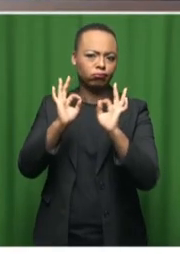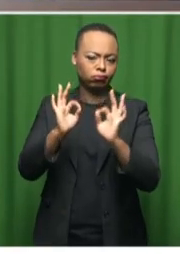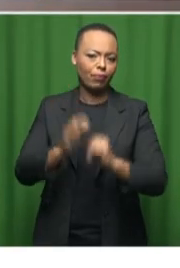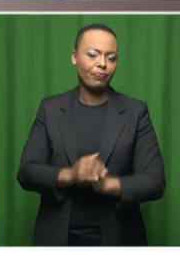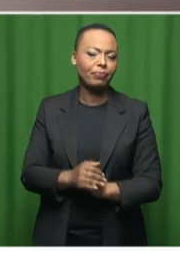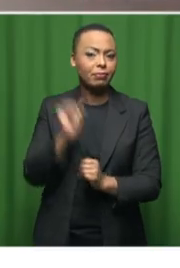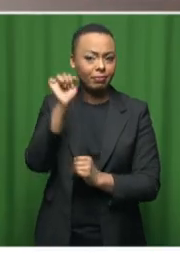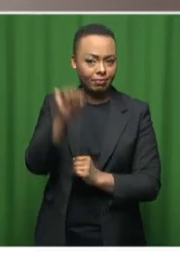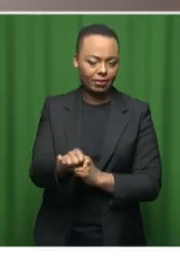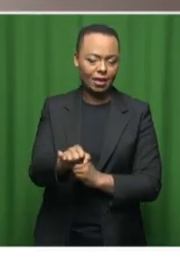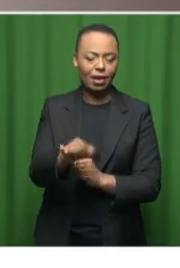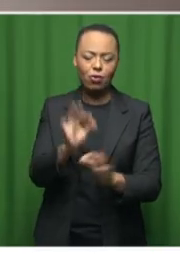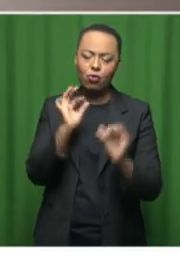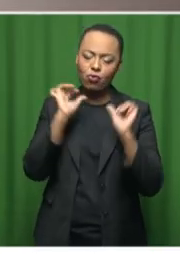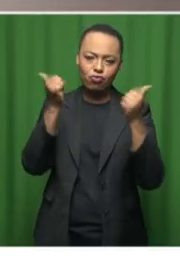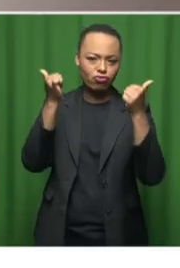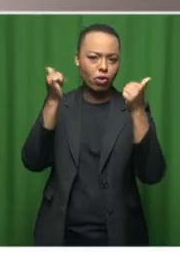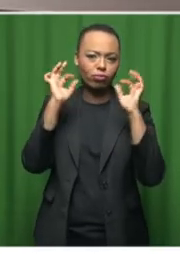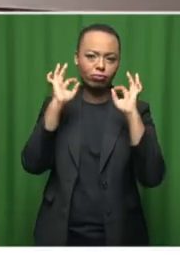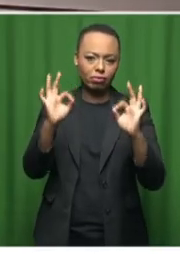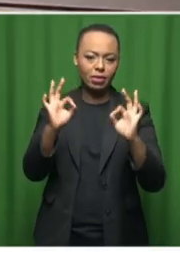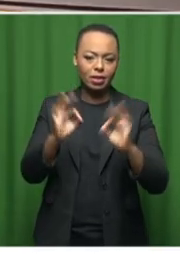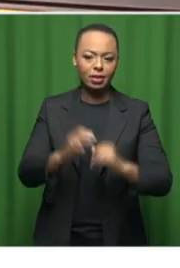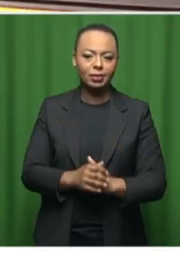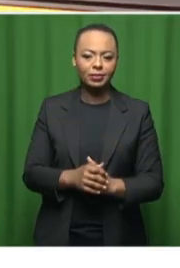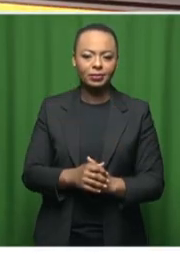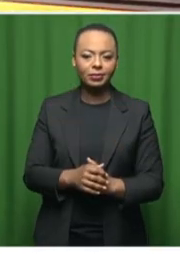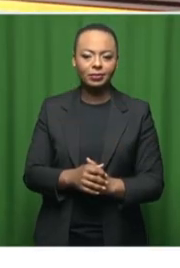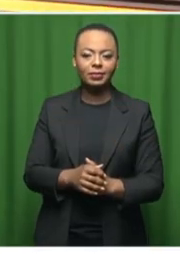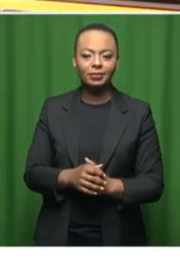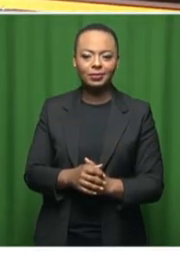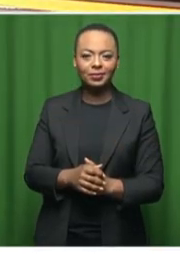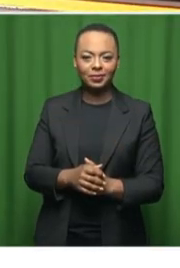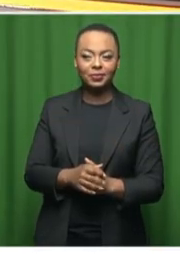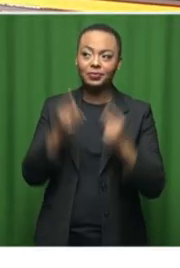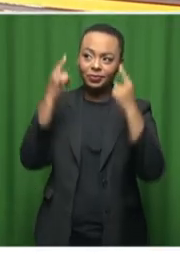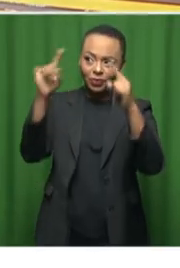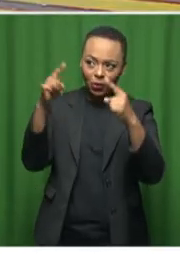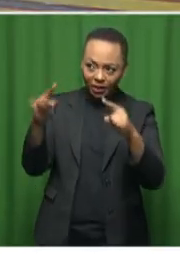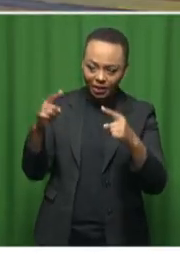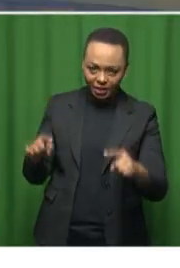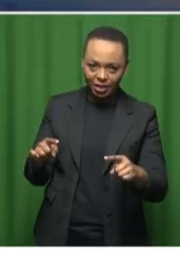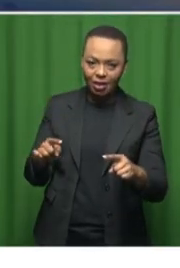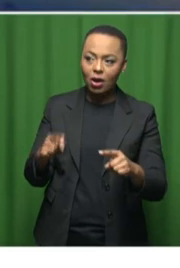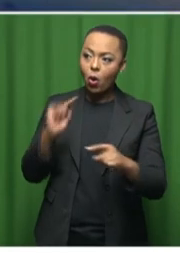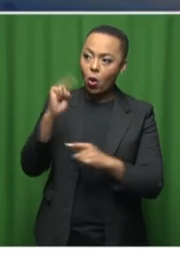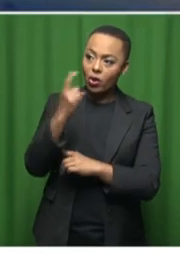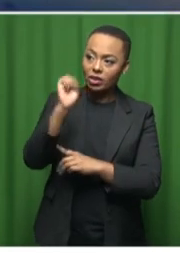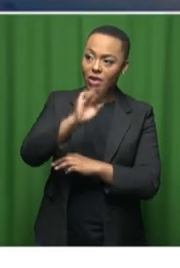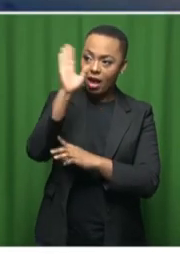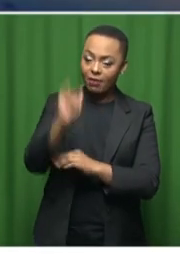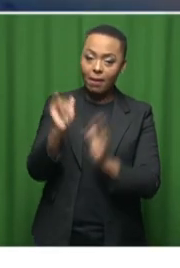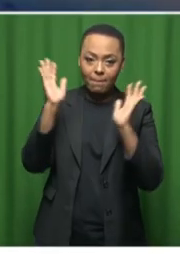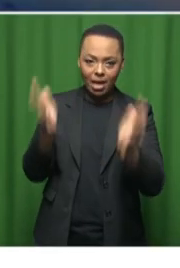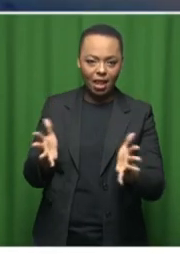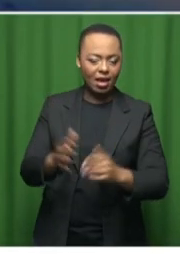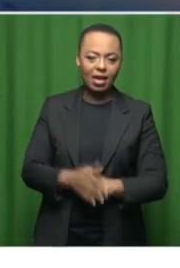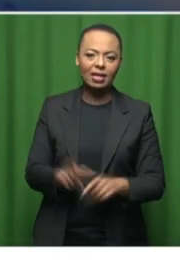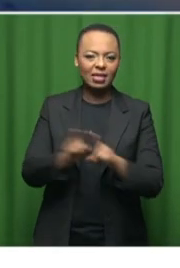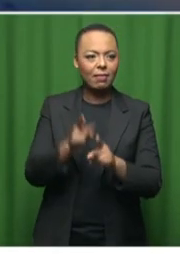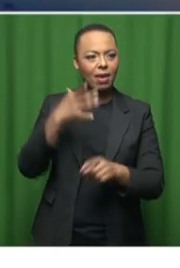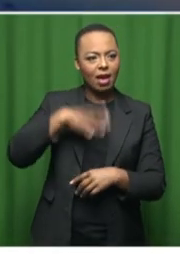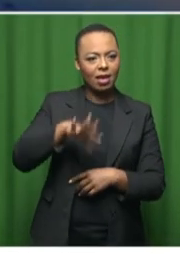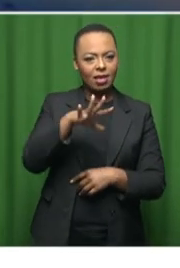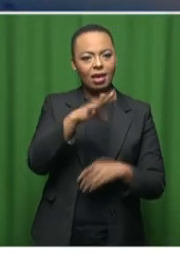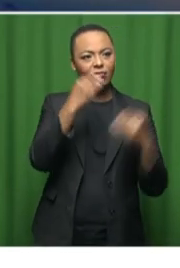We're doing exceptionally good, Sakina. We've been audited not only by South Africa. Surely our entities are audited